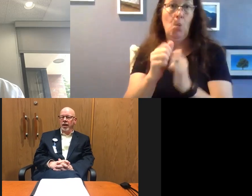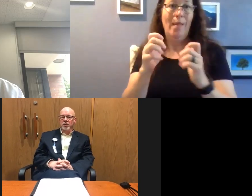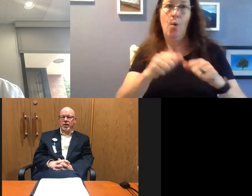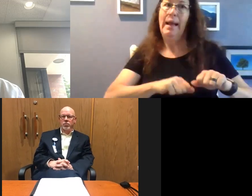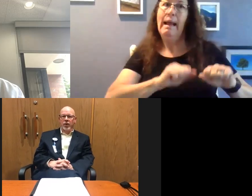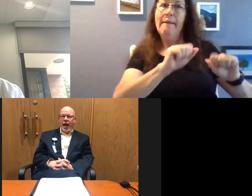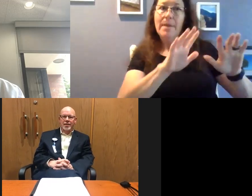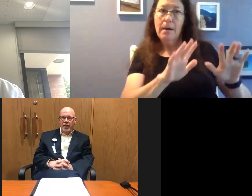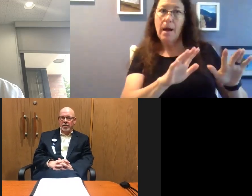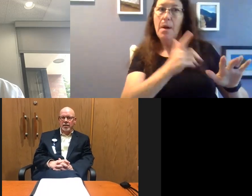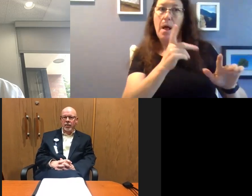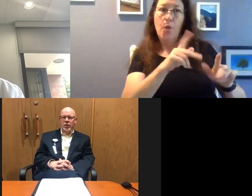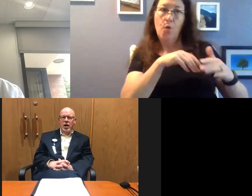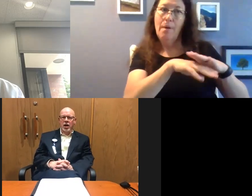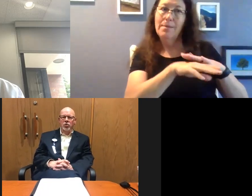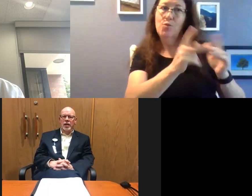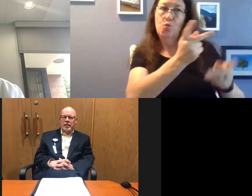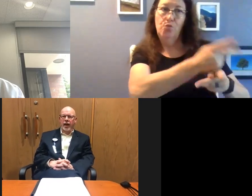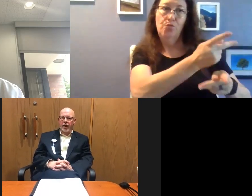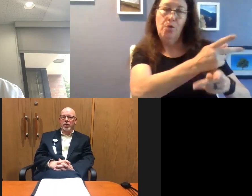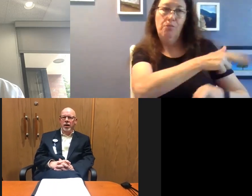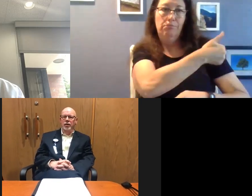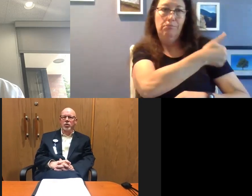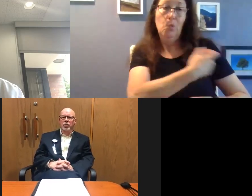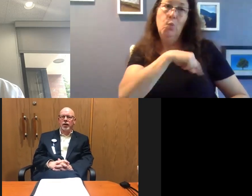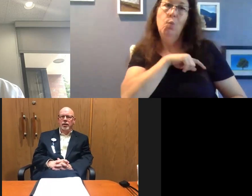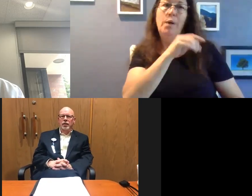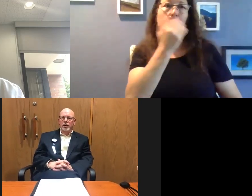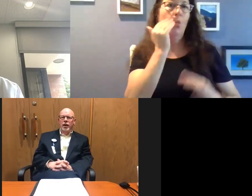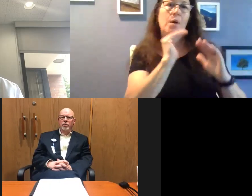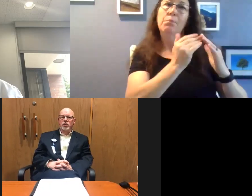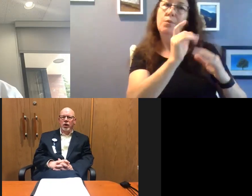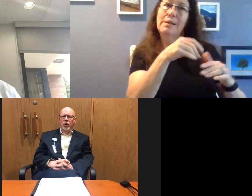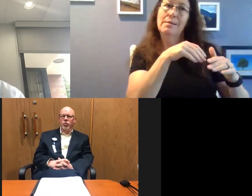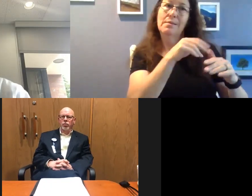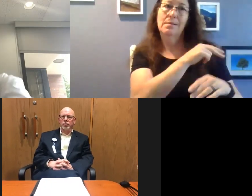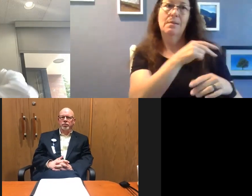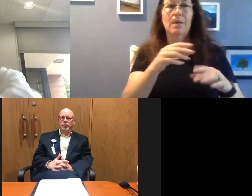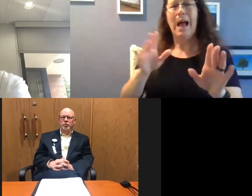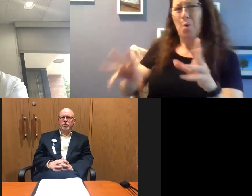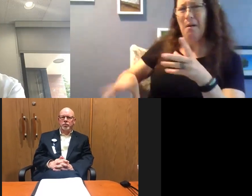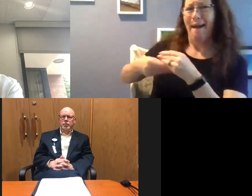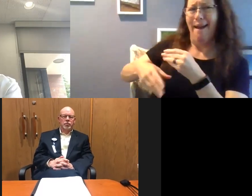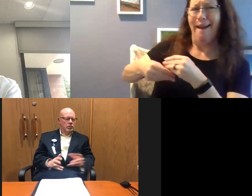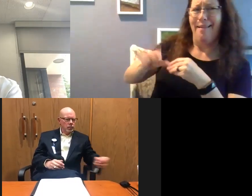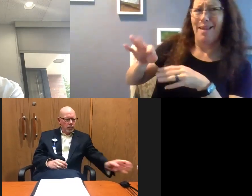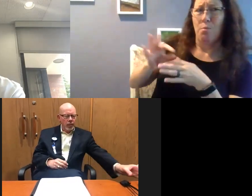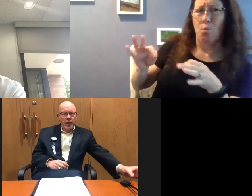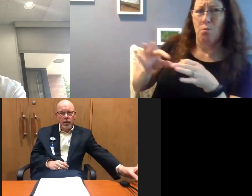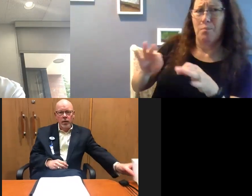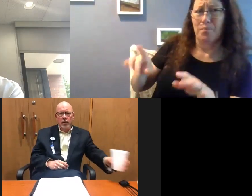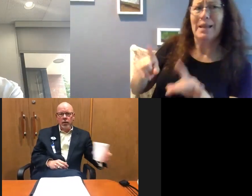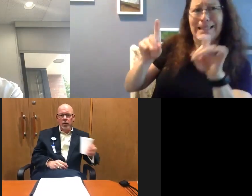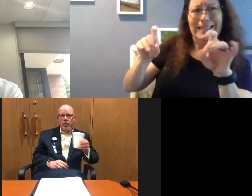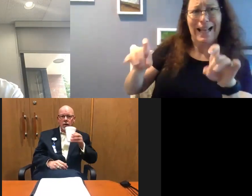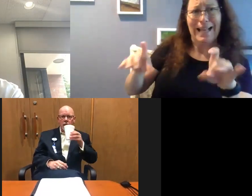types of access that we know needs to happen in our community. You know, I'll just add something to Bob's point about testing,